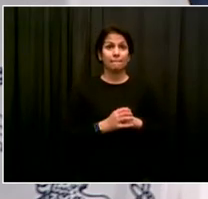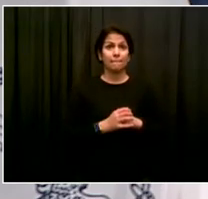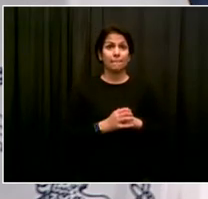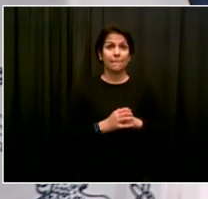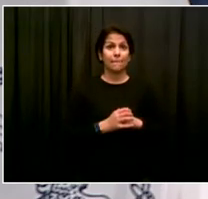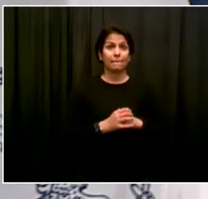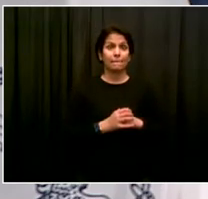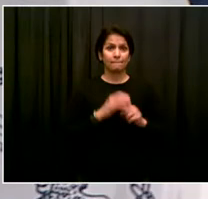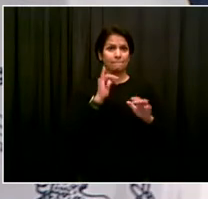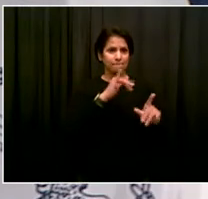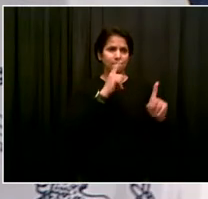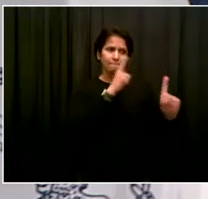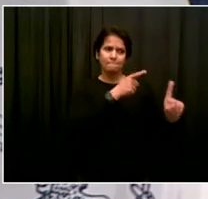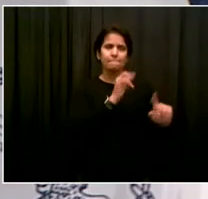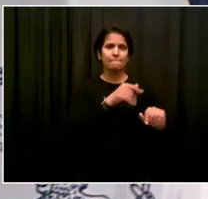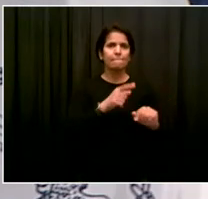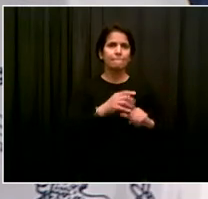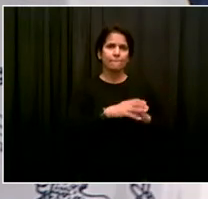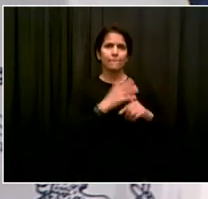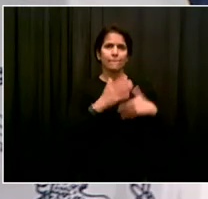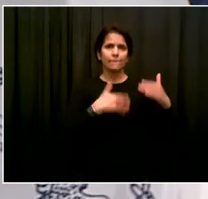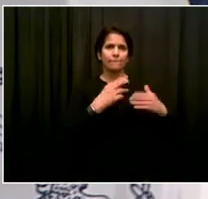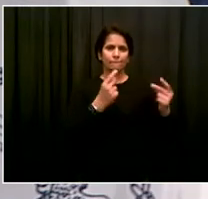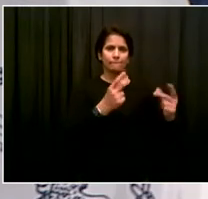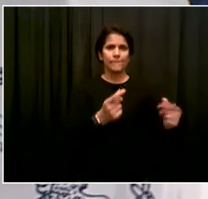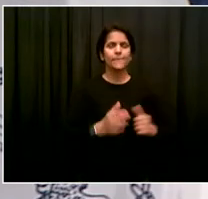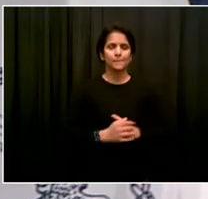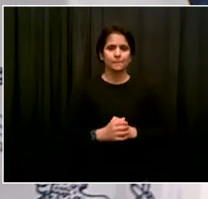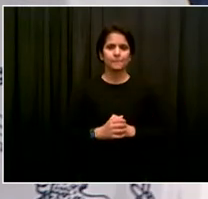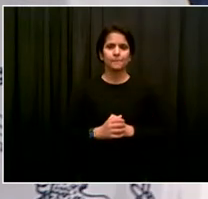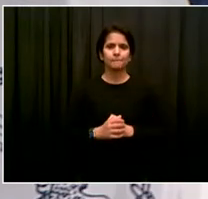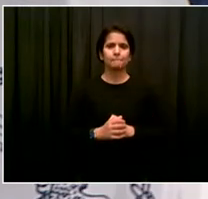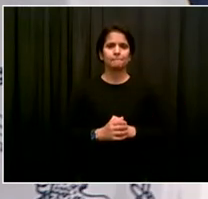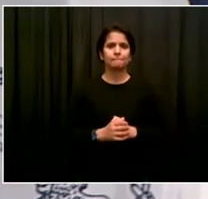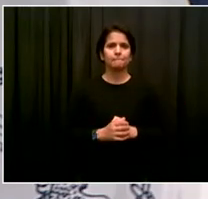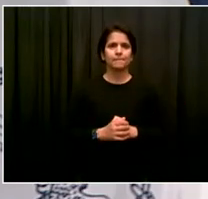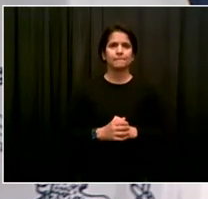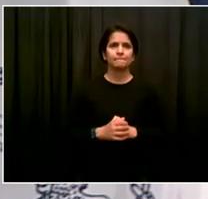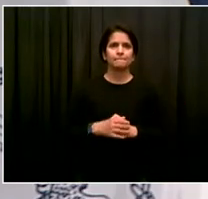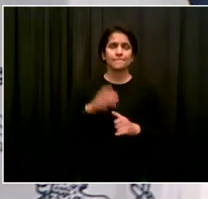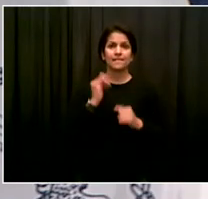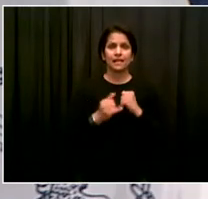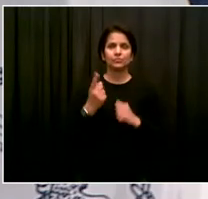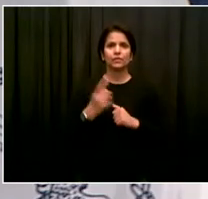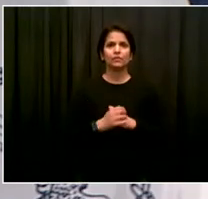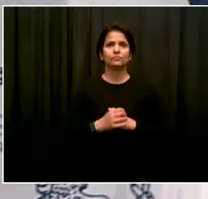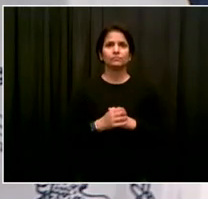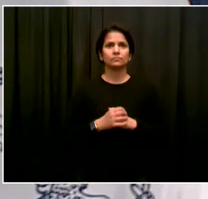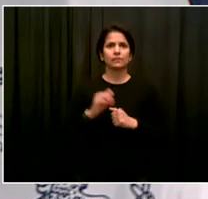I think that's the whole point. Go ahead. Last question for today goes to Alex Zimmerman from Chalkbeat.